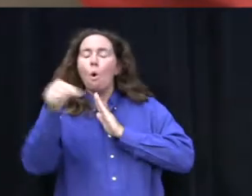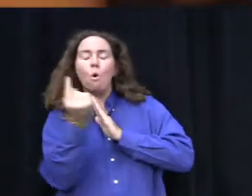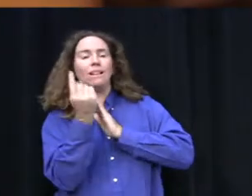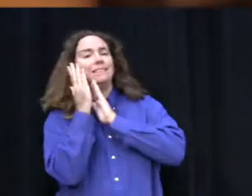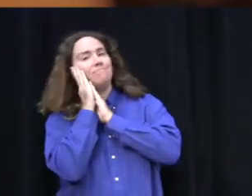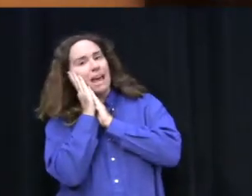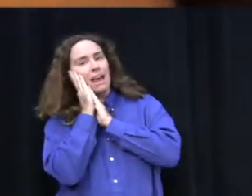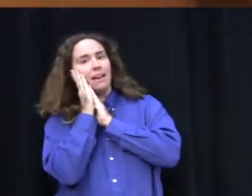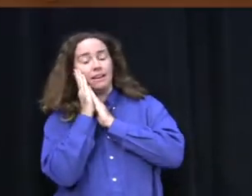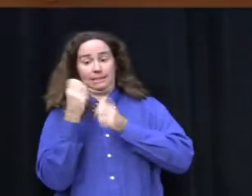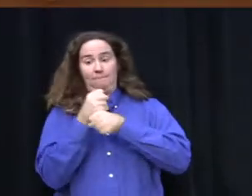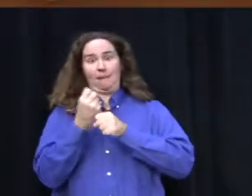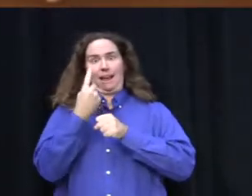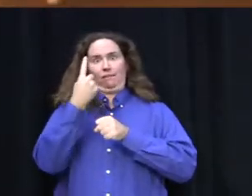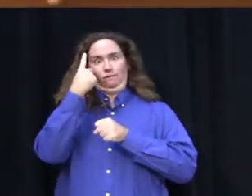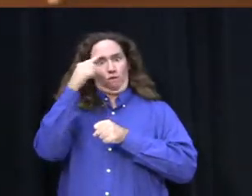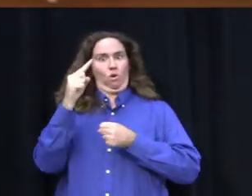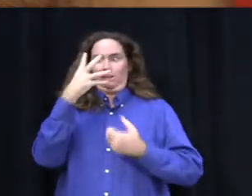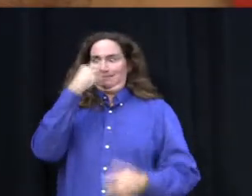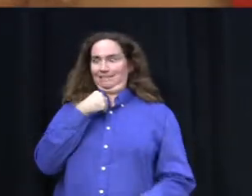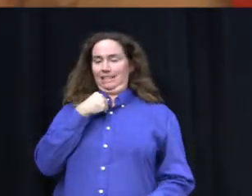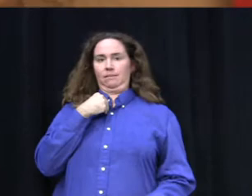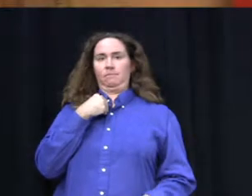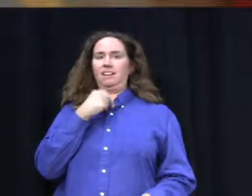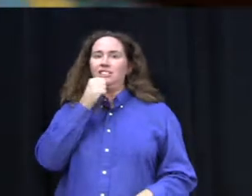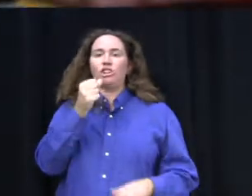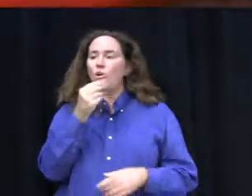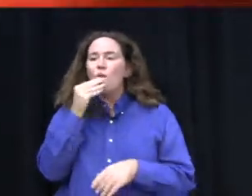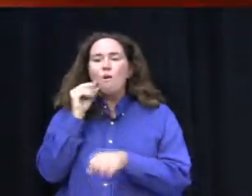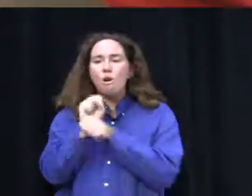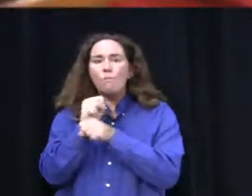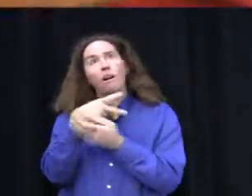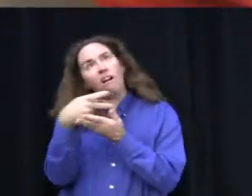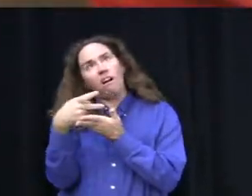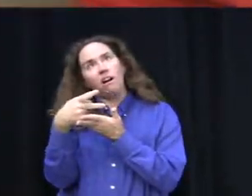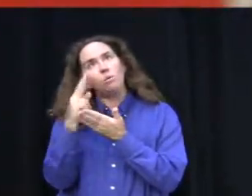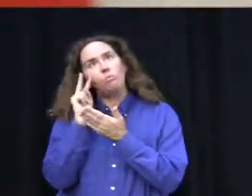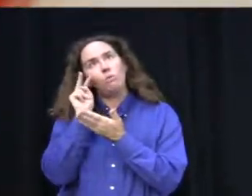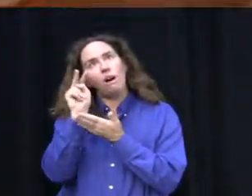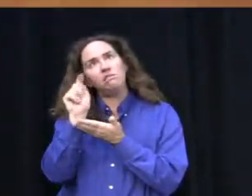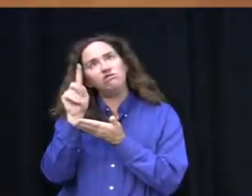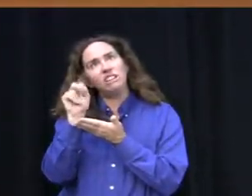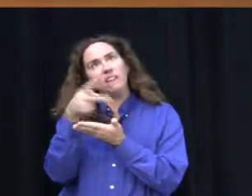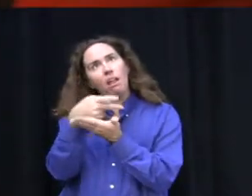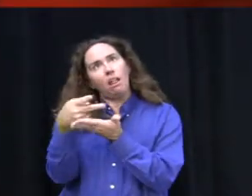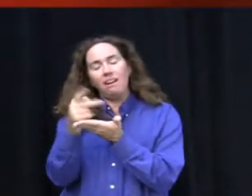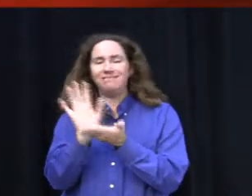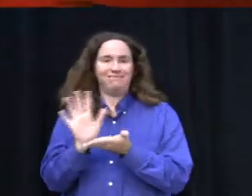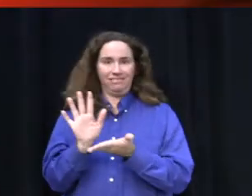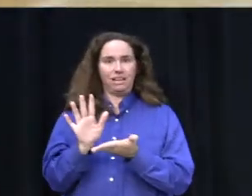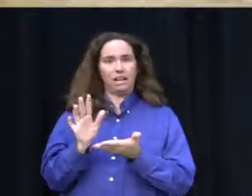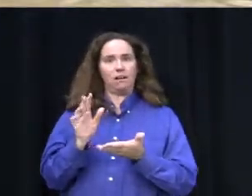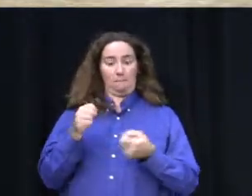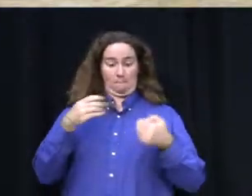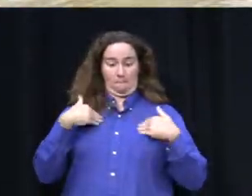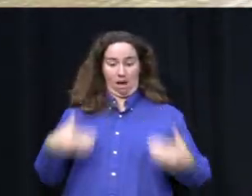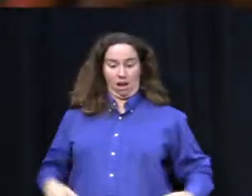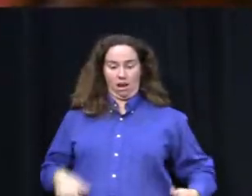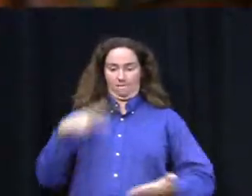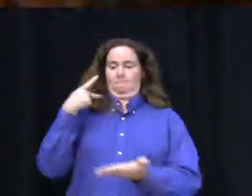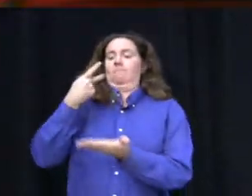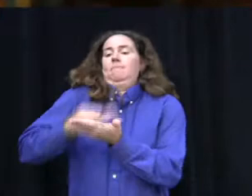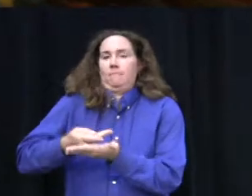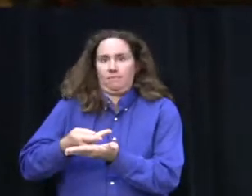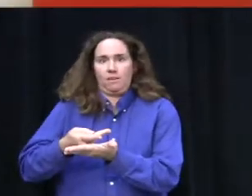bed is made for sleeping. Avoid using your bed for homework or watching TV. Let your body recognize that when you hit those bed sheets,